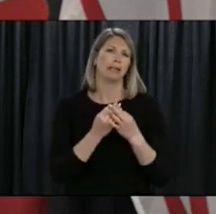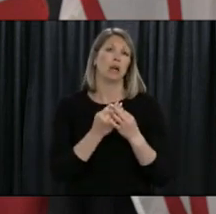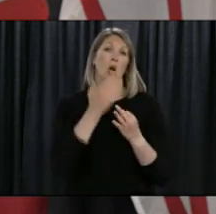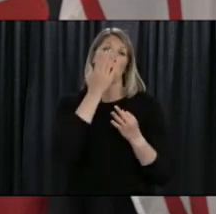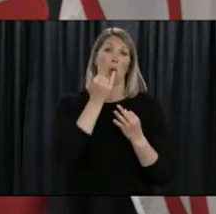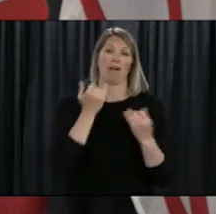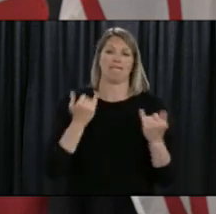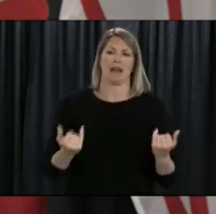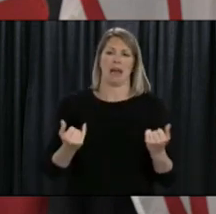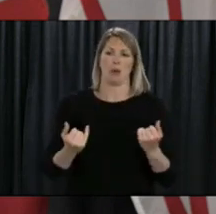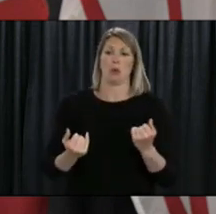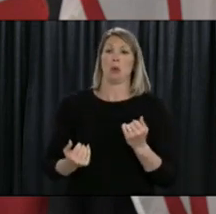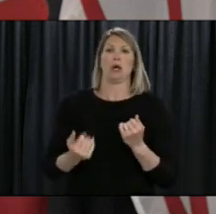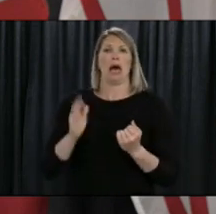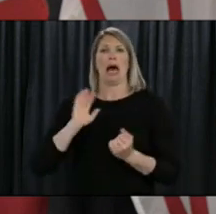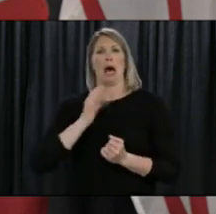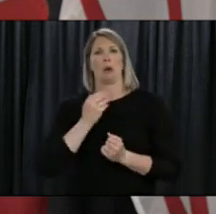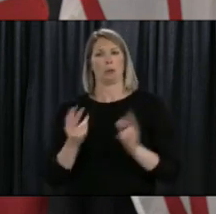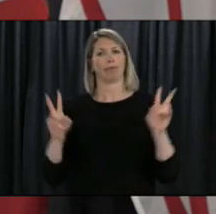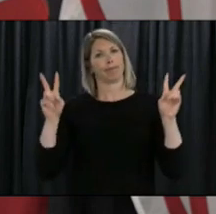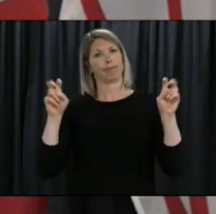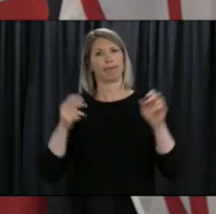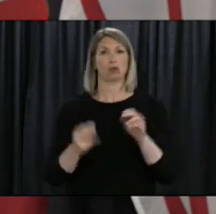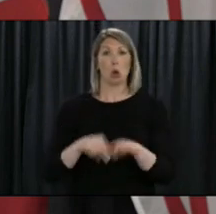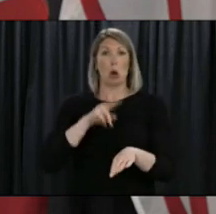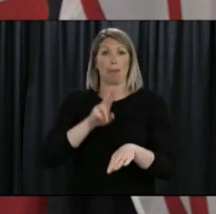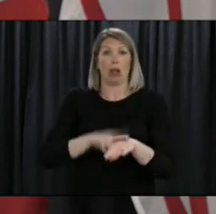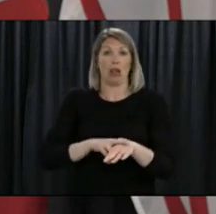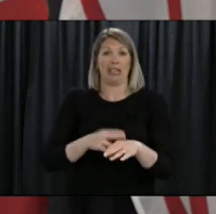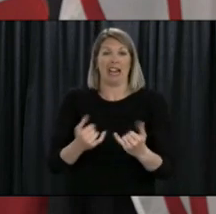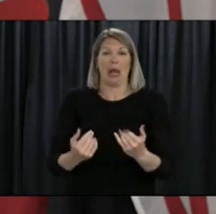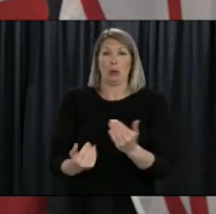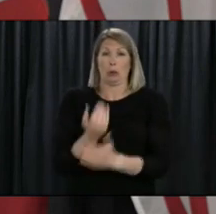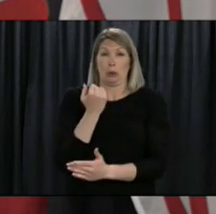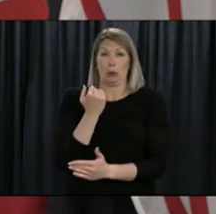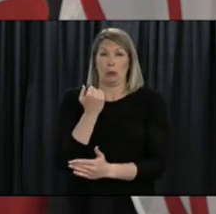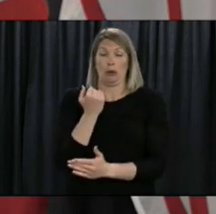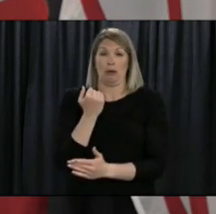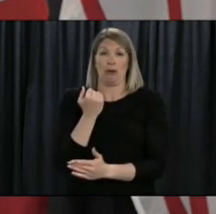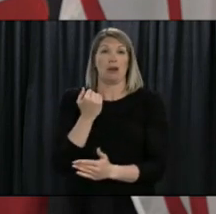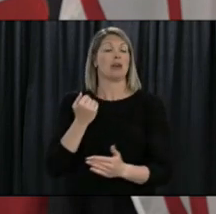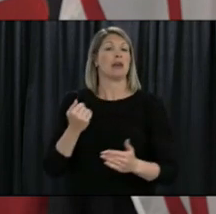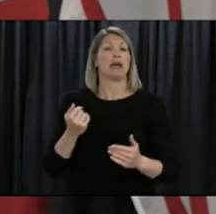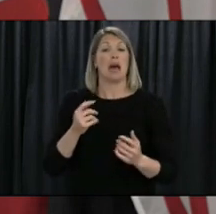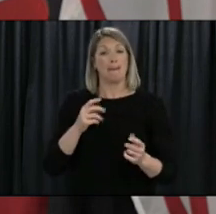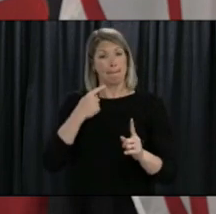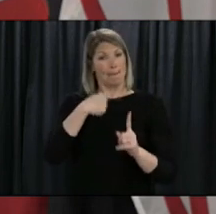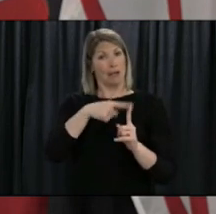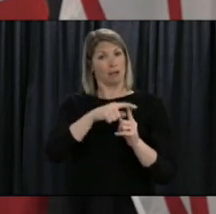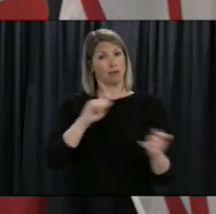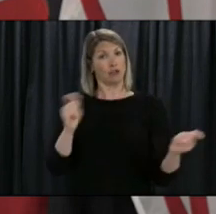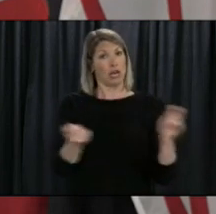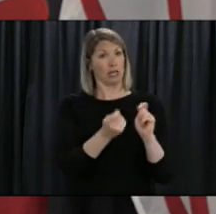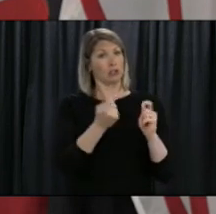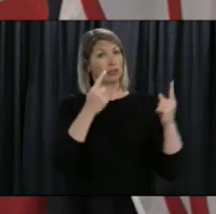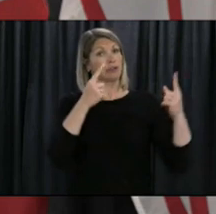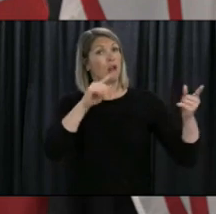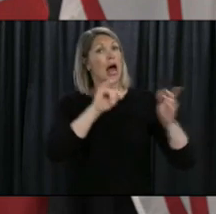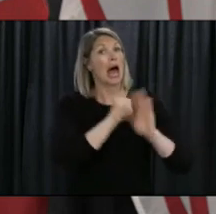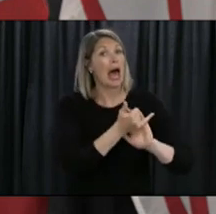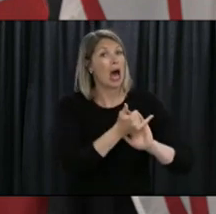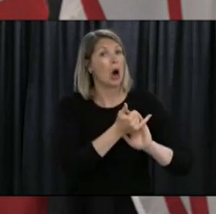we will see positive change. It doesn't work unless we're all in. So I thank you. Thank you for